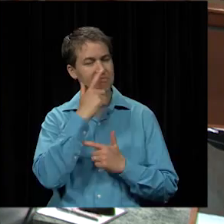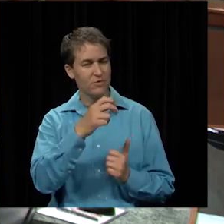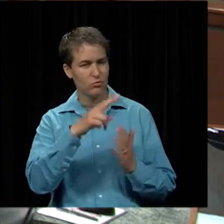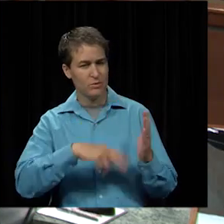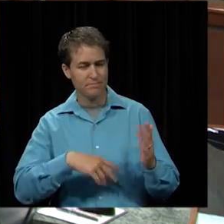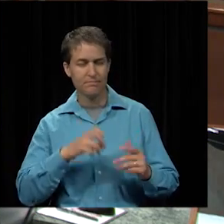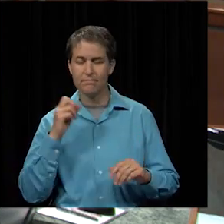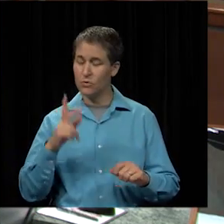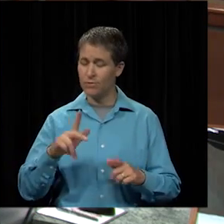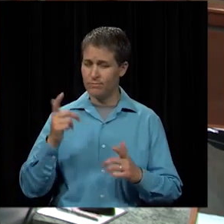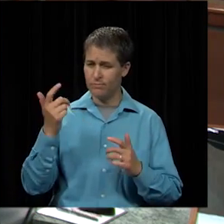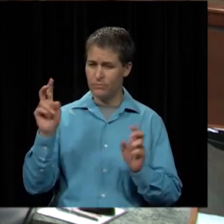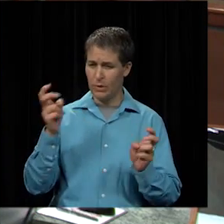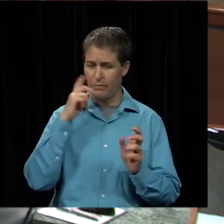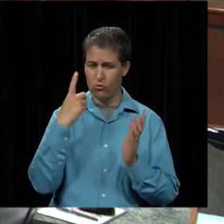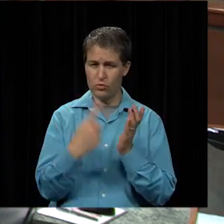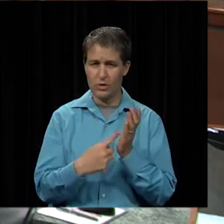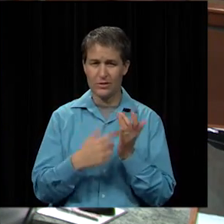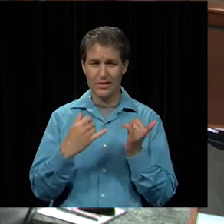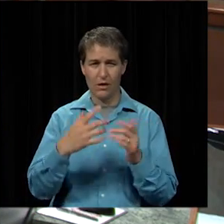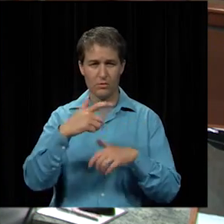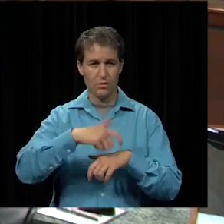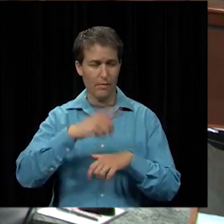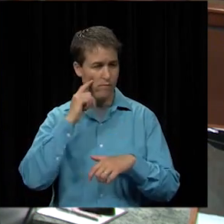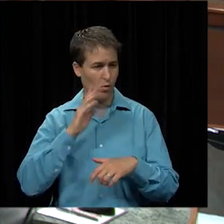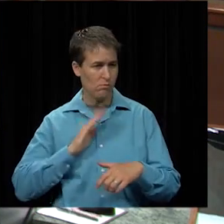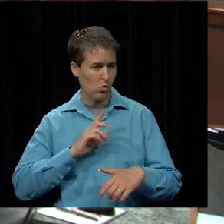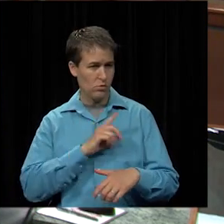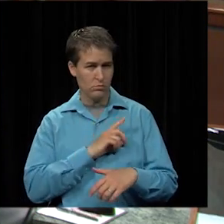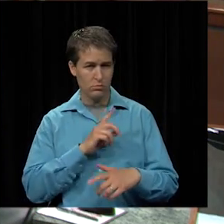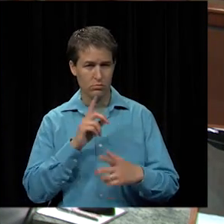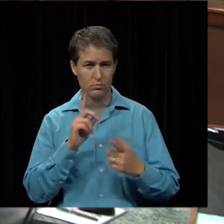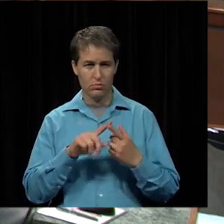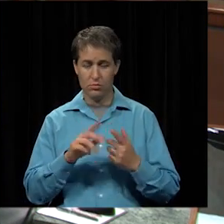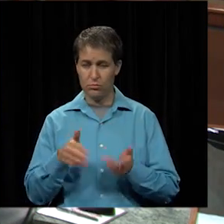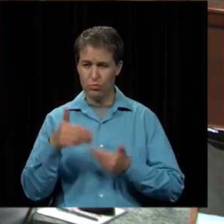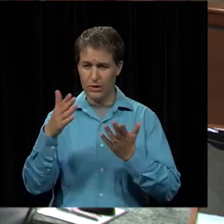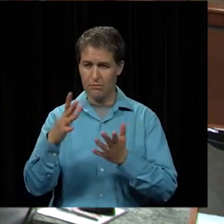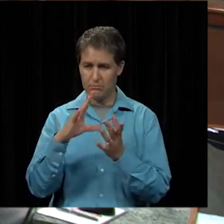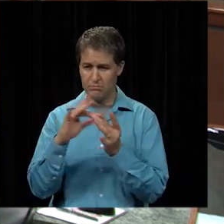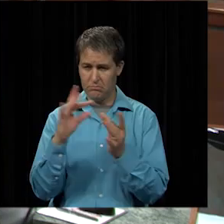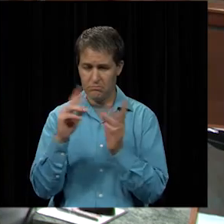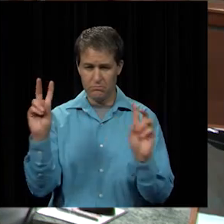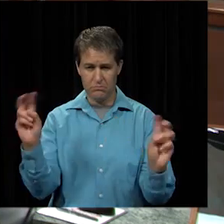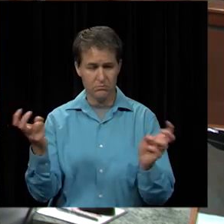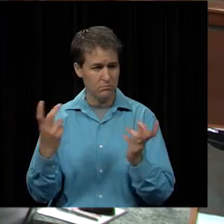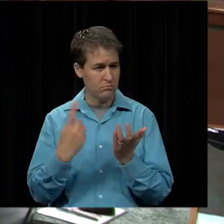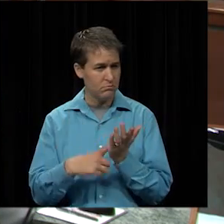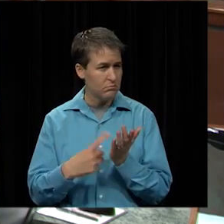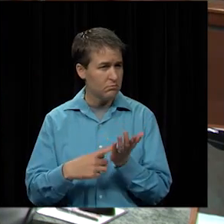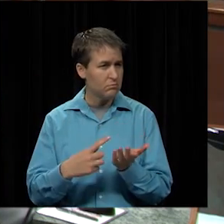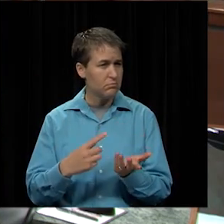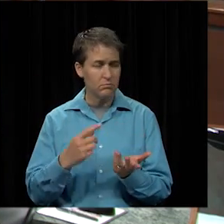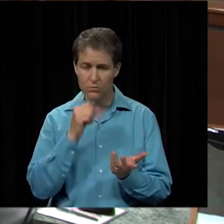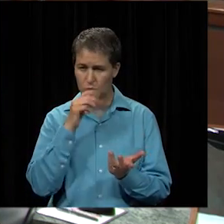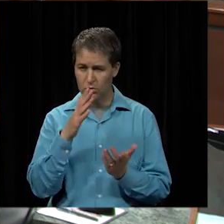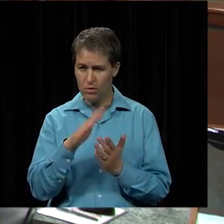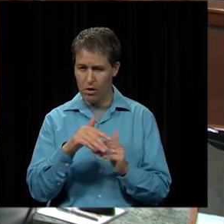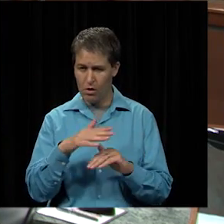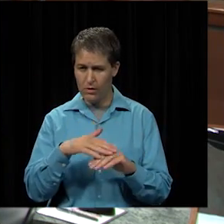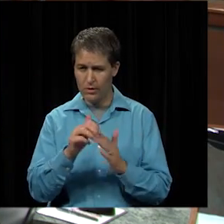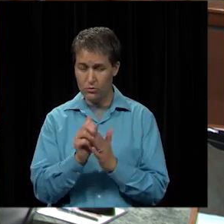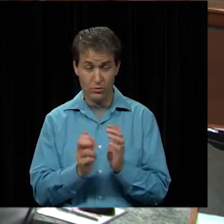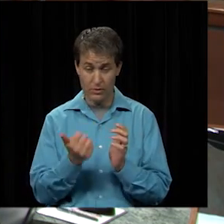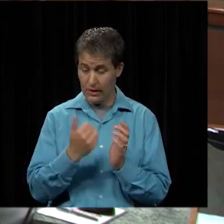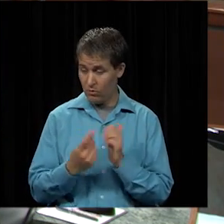Okay. Topics for discussion. Now is the time for our board members to bring up topics for discussion that were not on the agenda. Does anyone have any